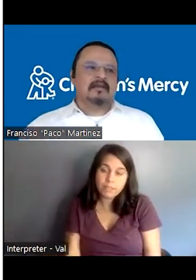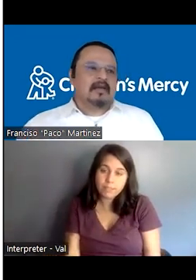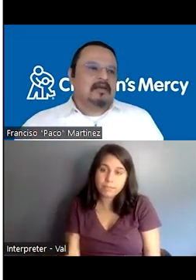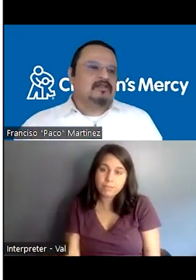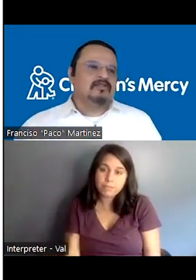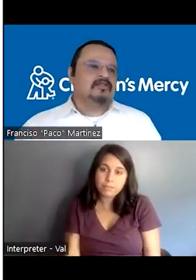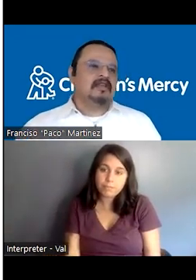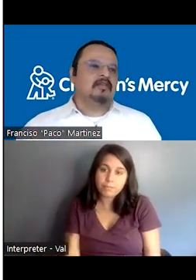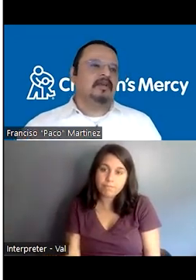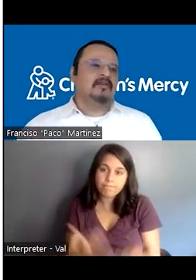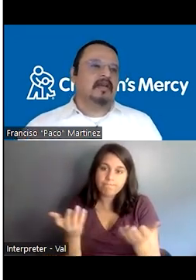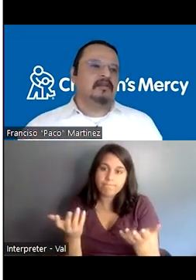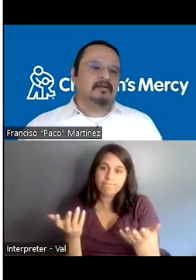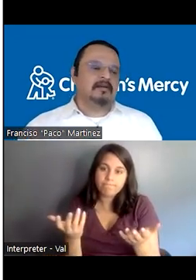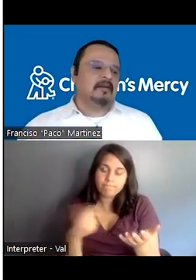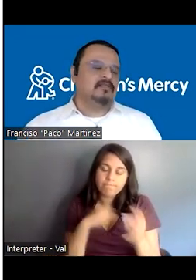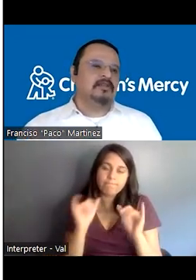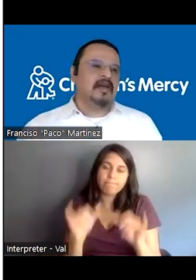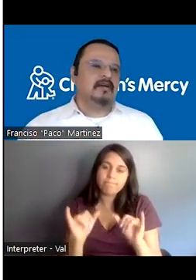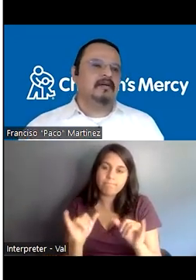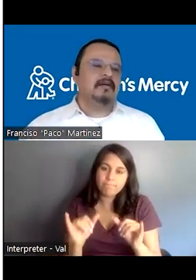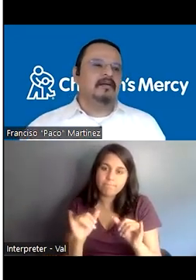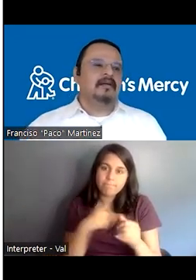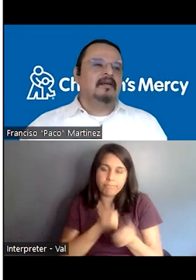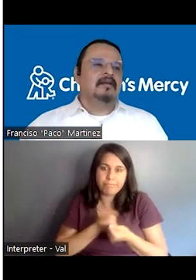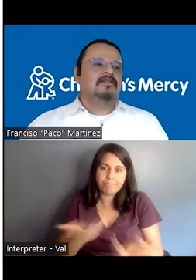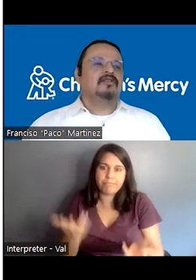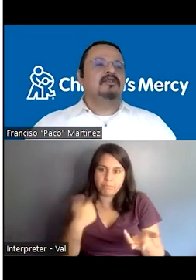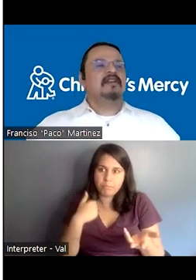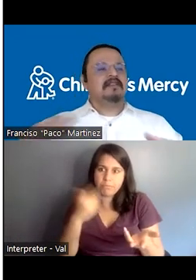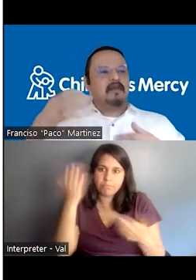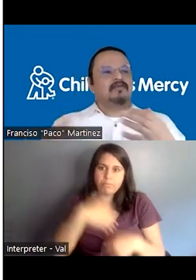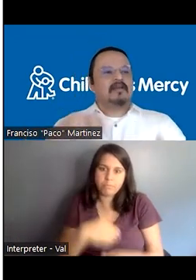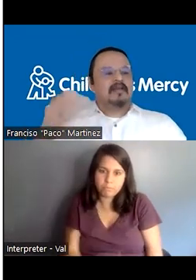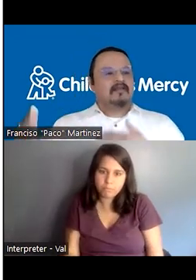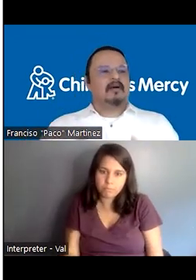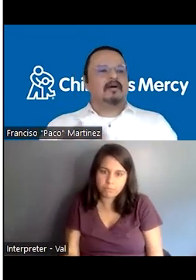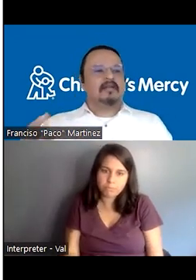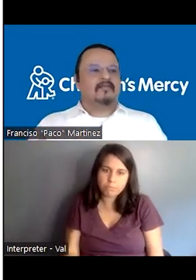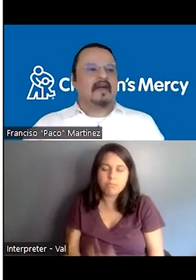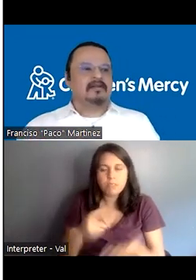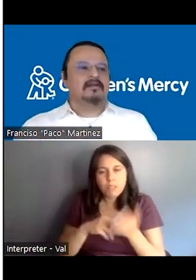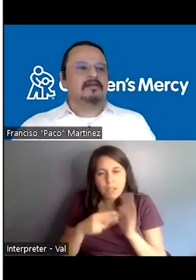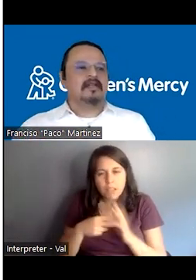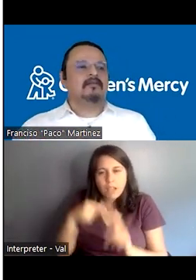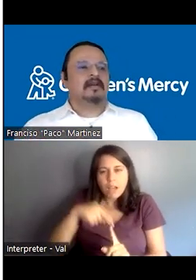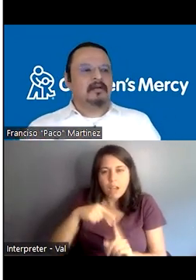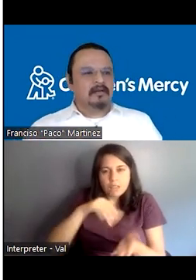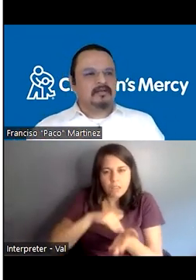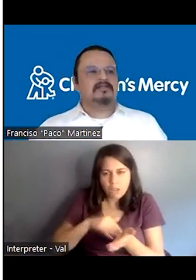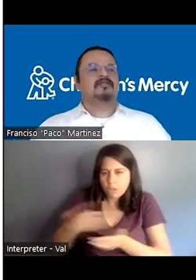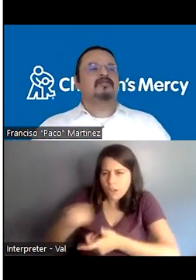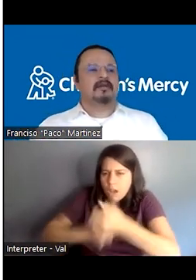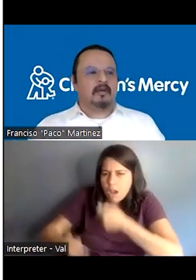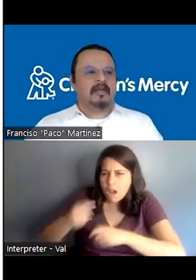So I, I just keep it because I don't, I'm so tired. So she was able to identify all these factors that were